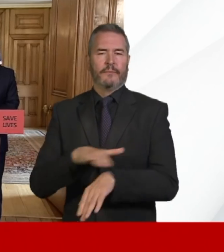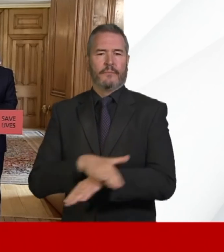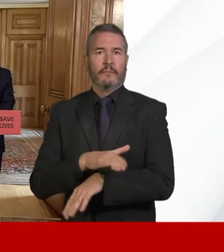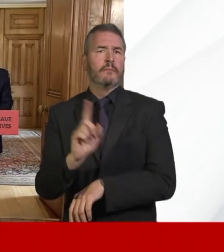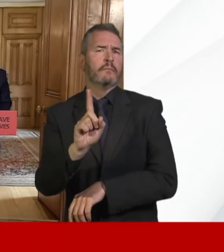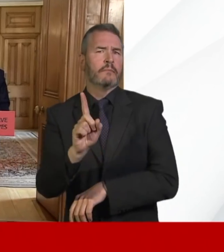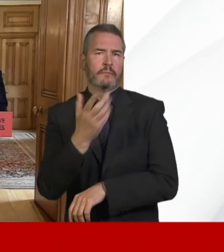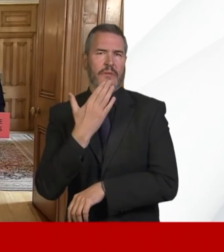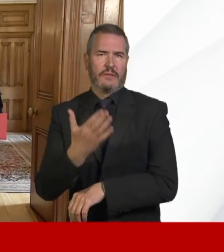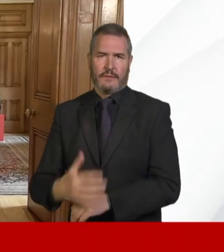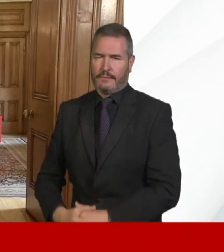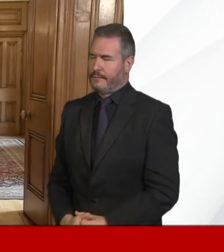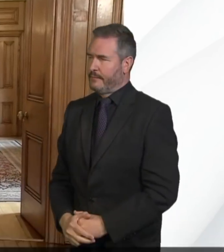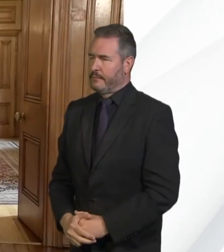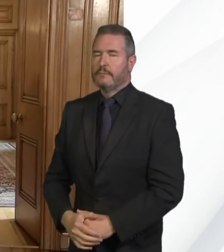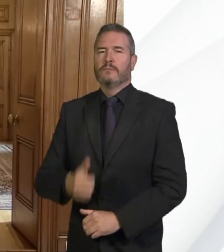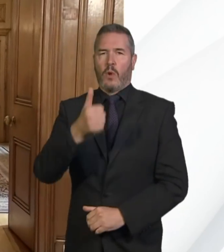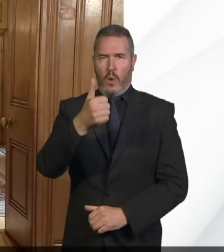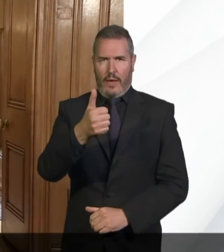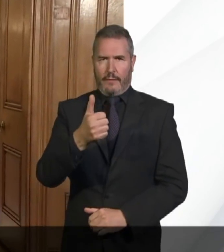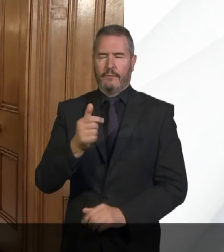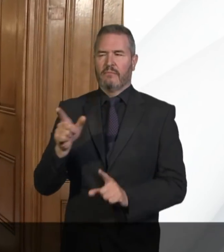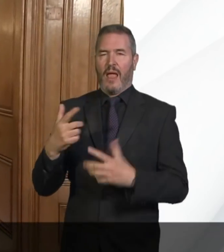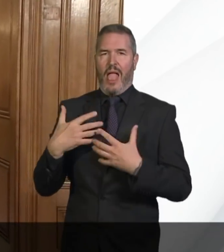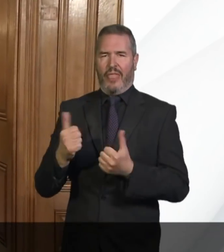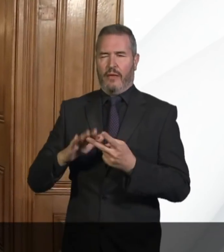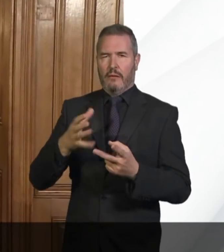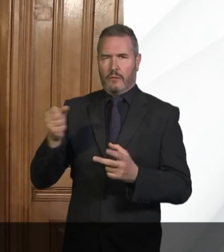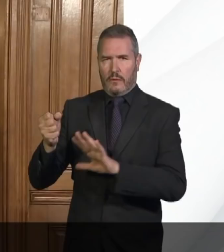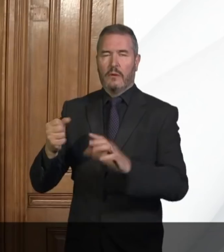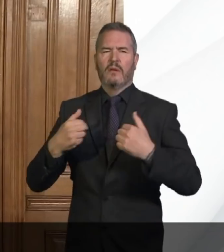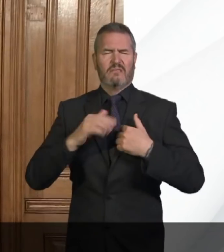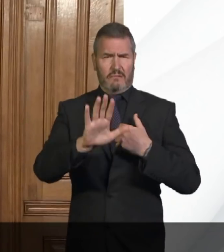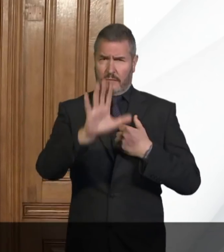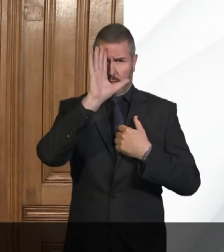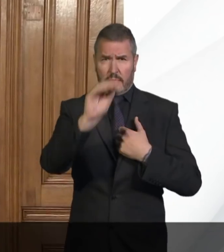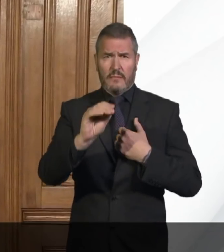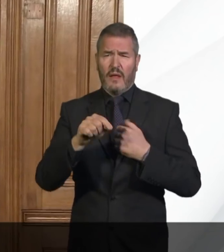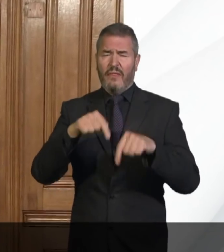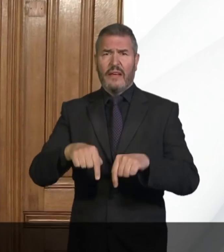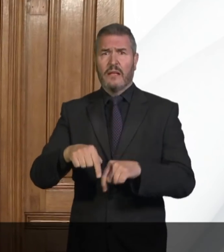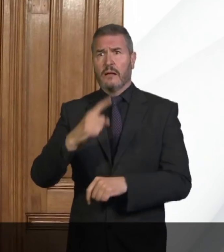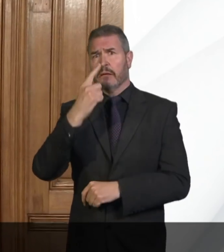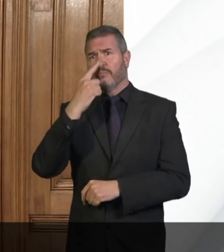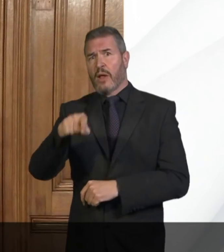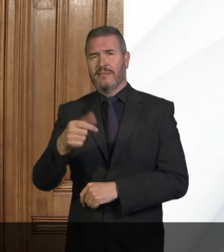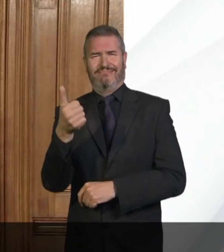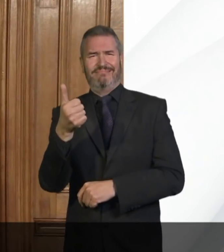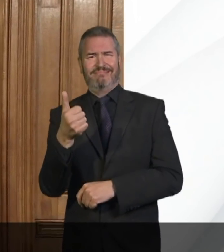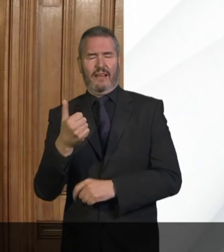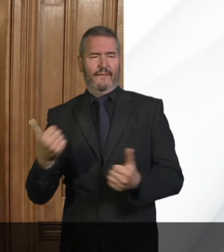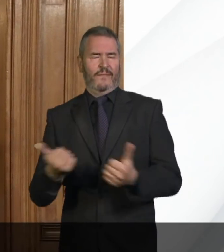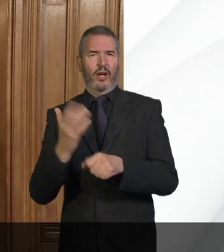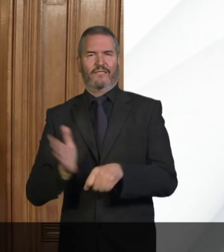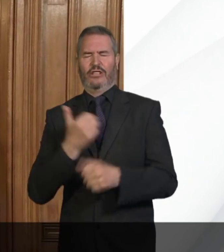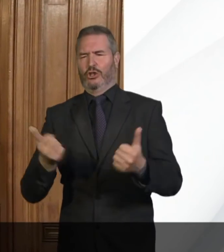Well, thank you, Simon. If I can begin for handing over to Jenny, nobody's pretending that this will be over in a